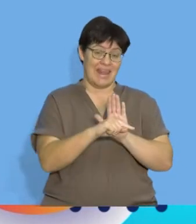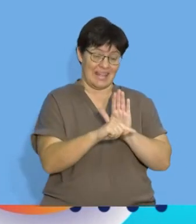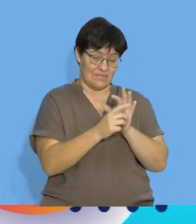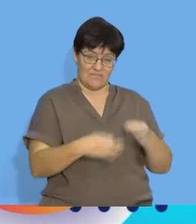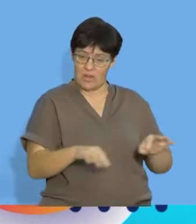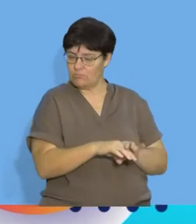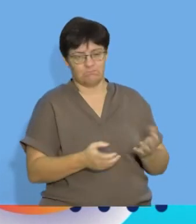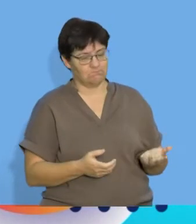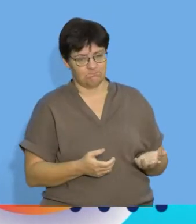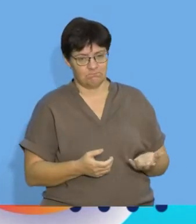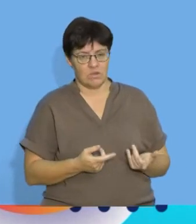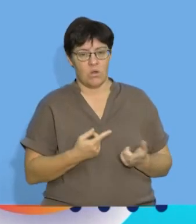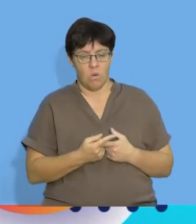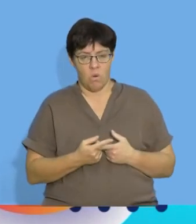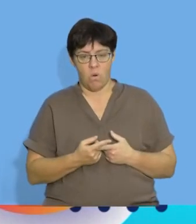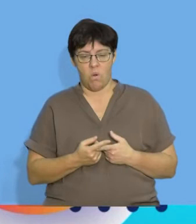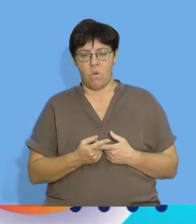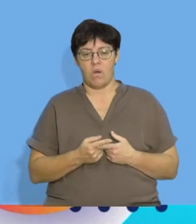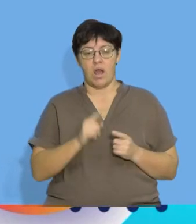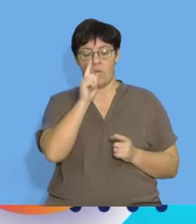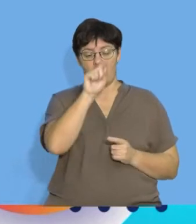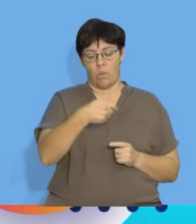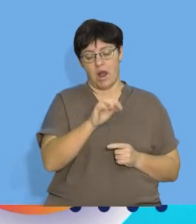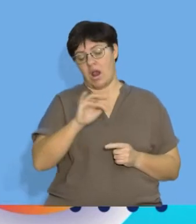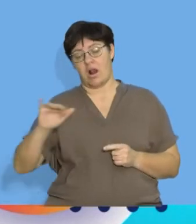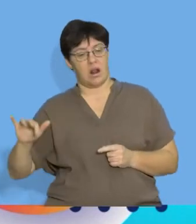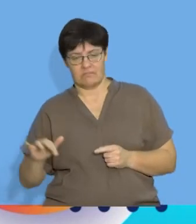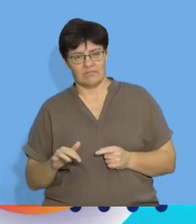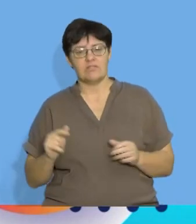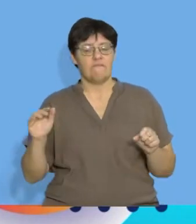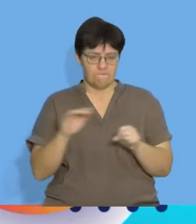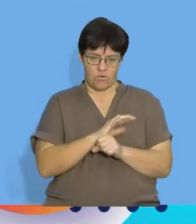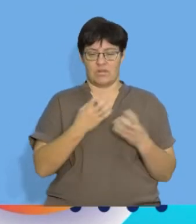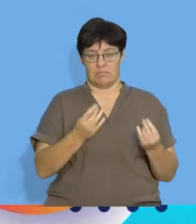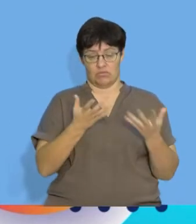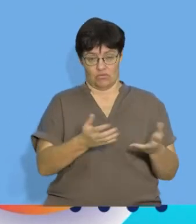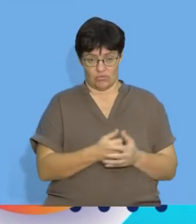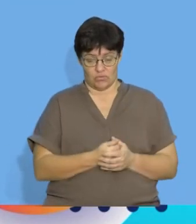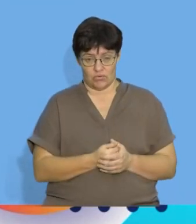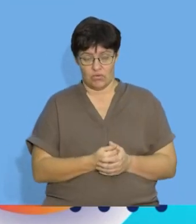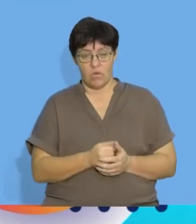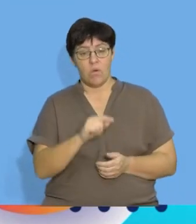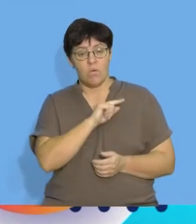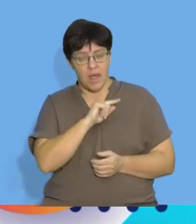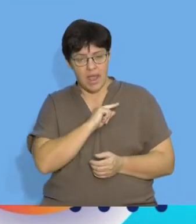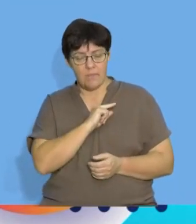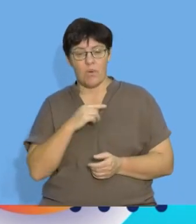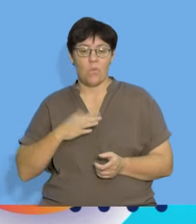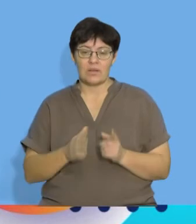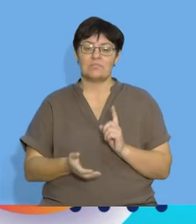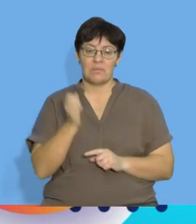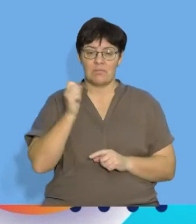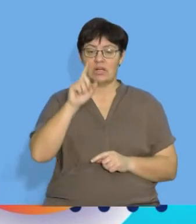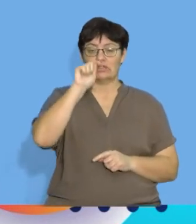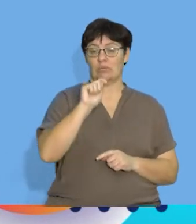negative values or irrational numbers, they are whole numbers. We know this because I want to be able to